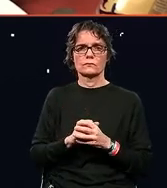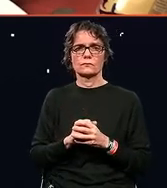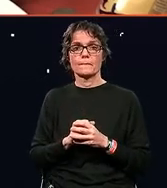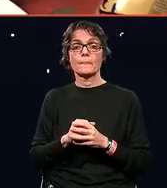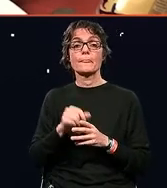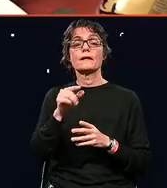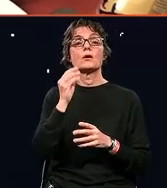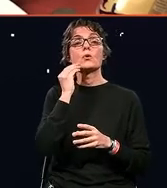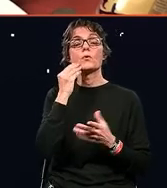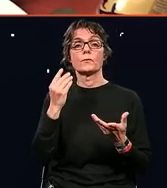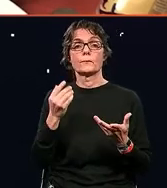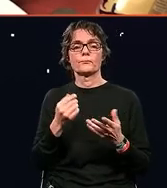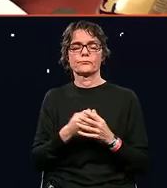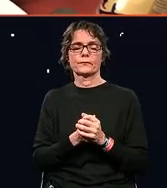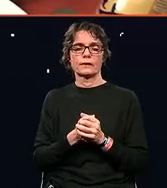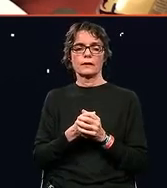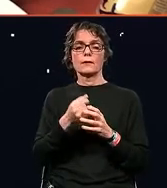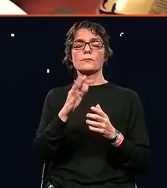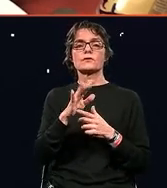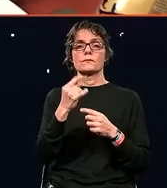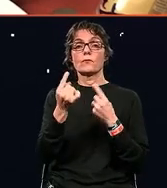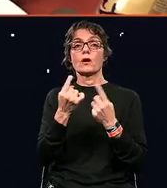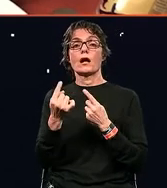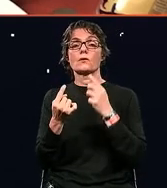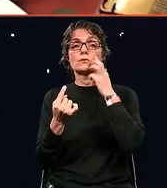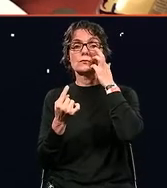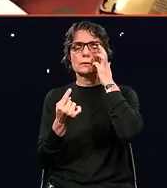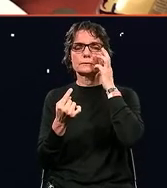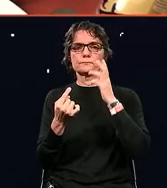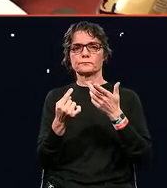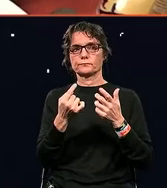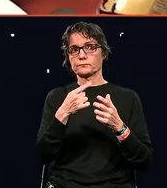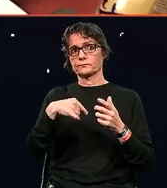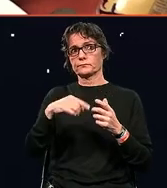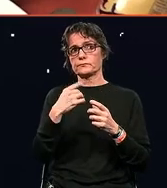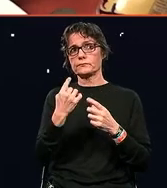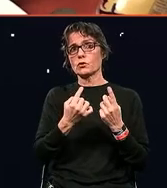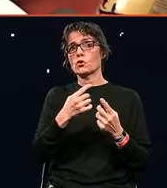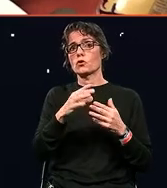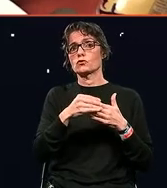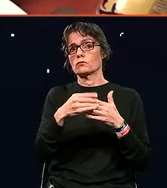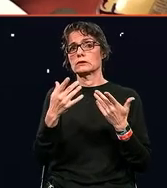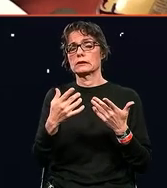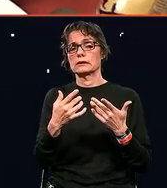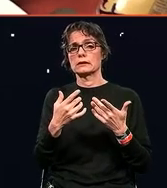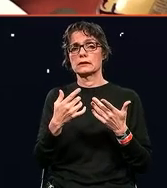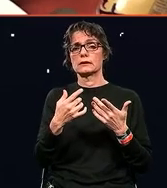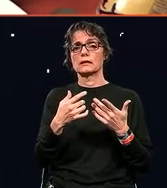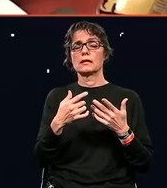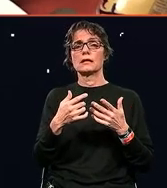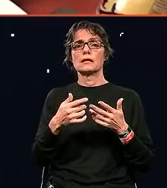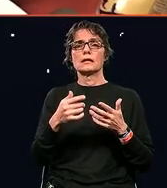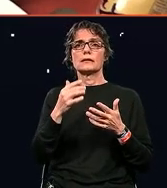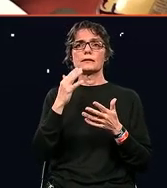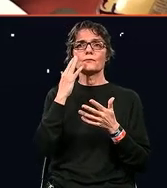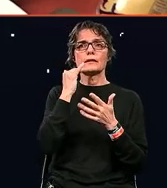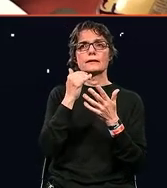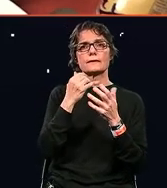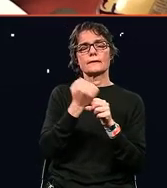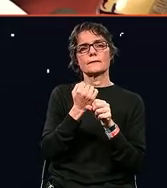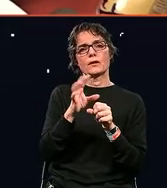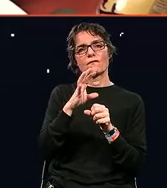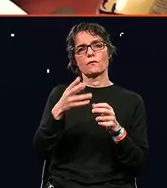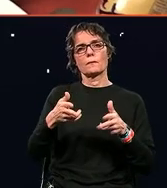translate some of the key things that we as leaders see into a pedagogical way of